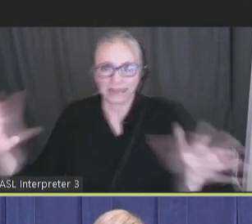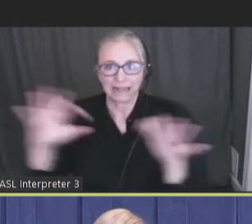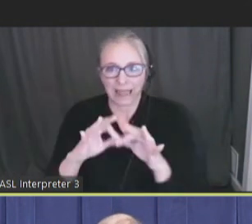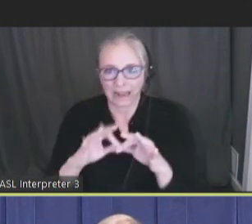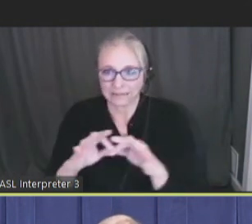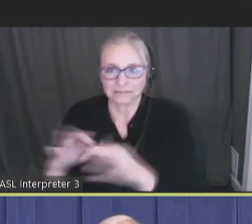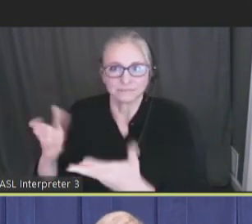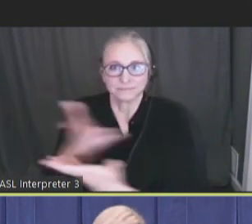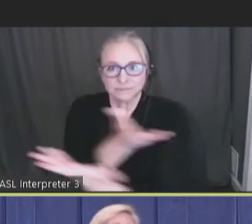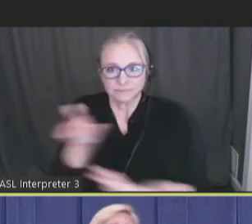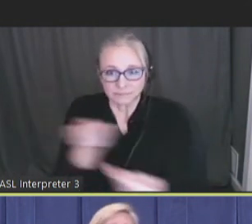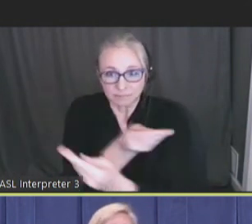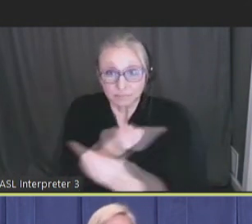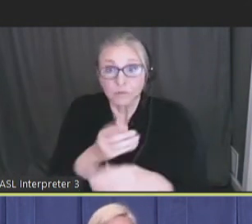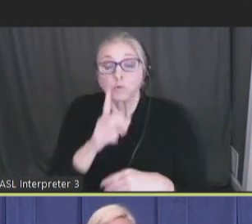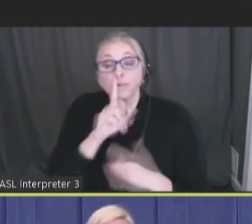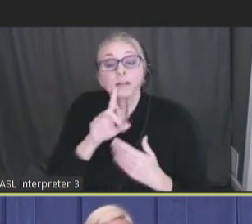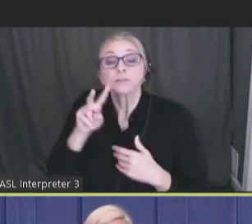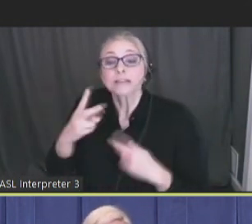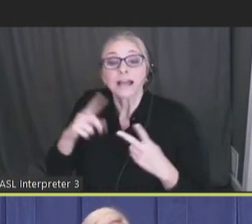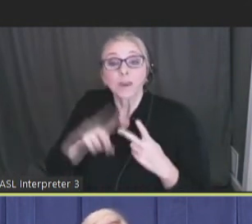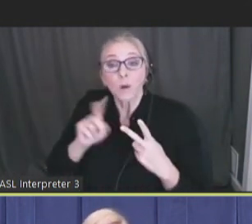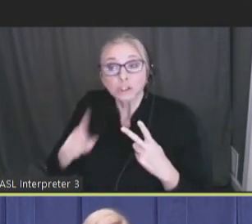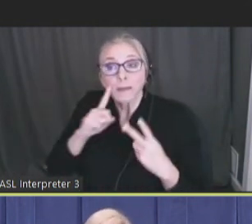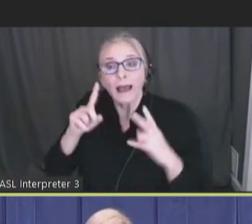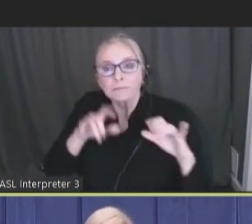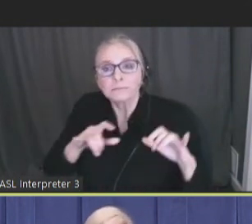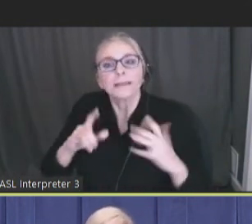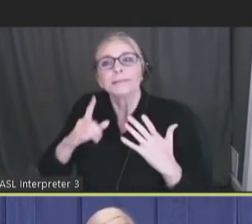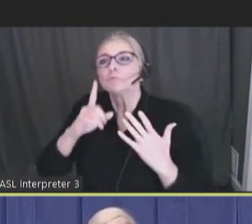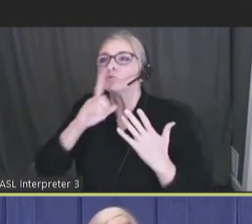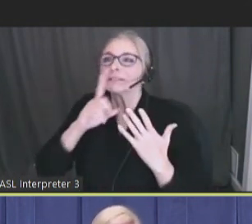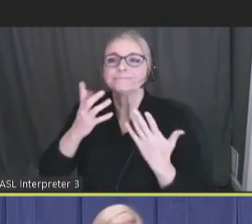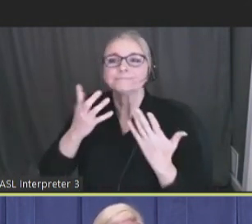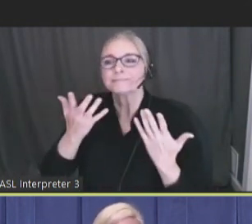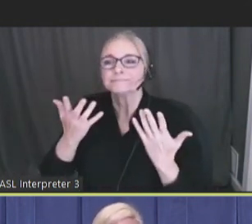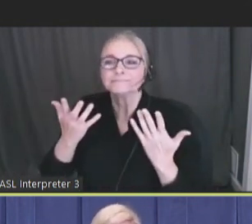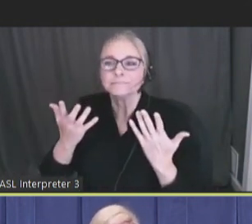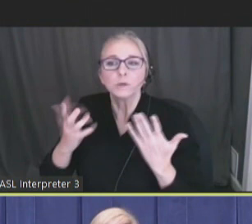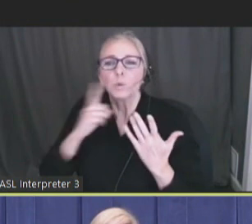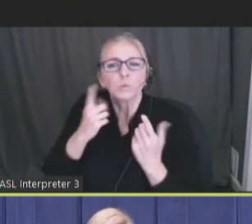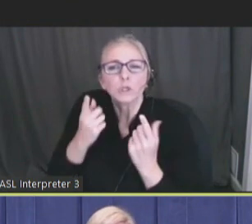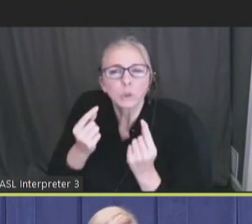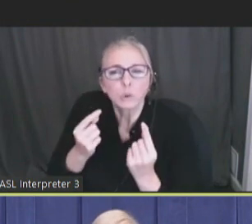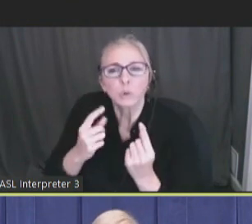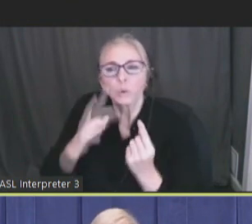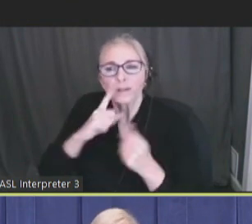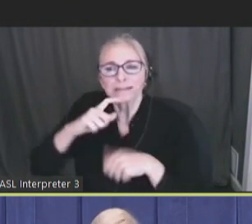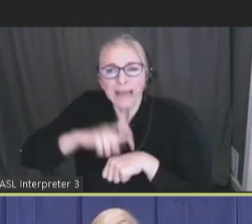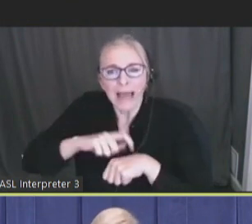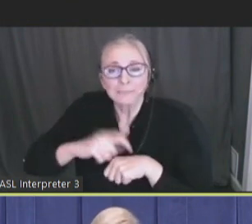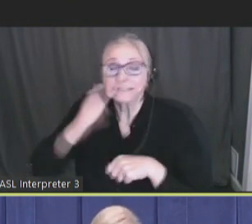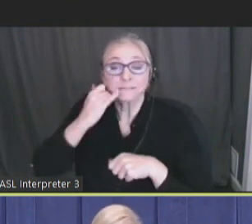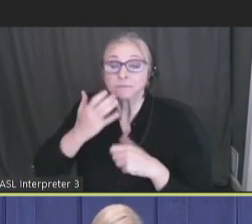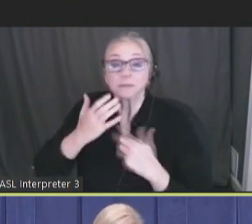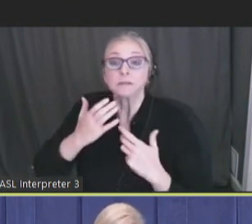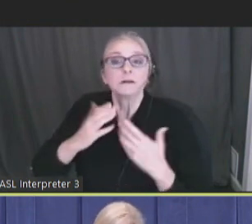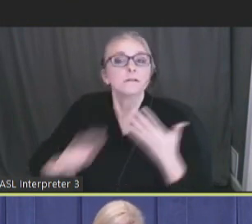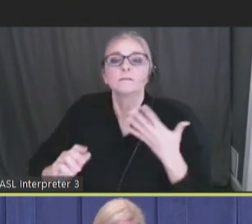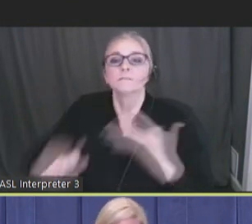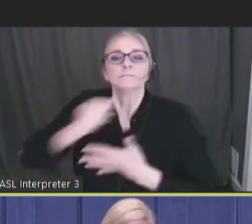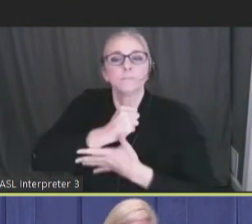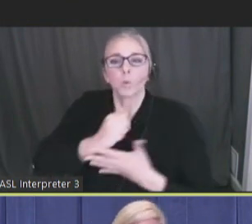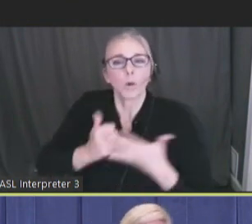So, then your second question about stratifying and sort of what we do in times of scarce resources, right?